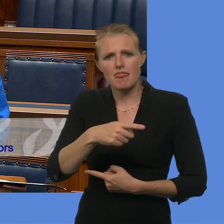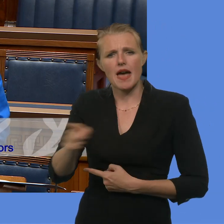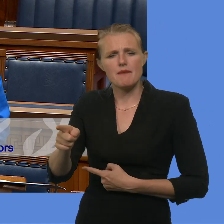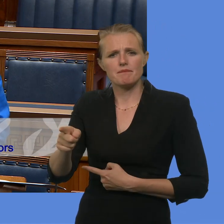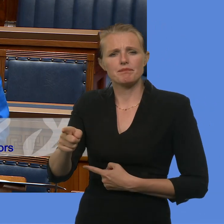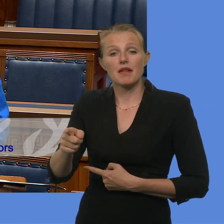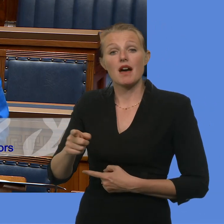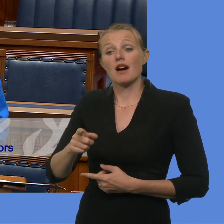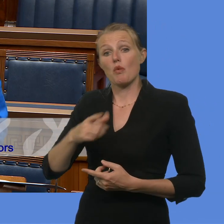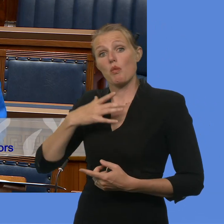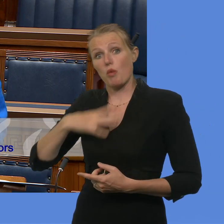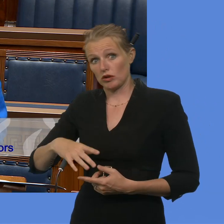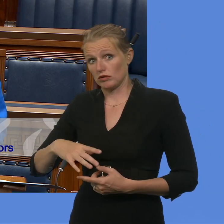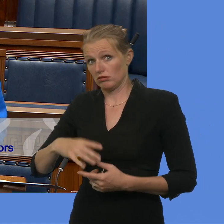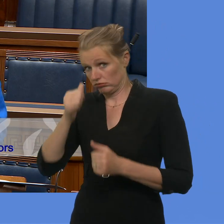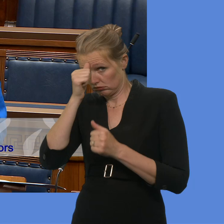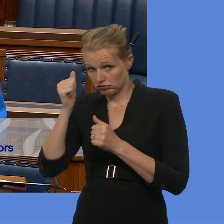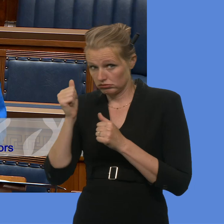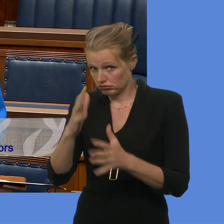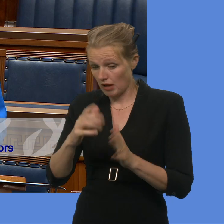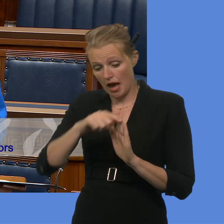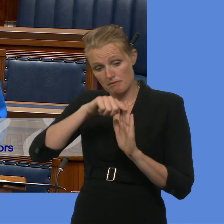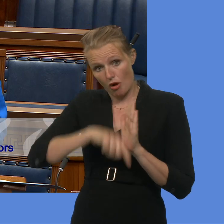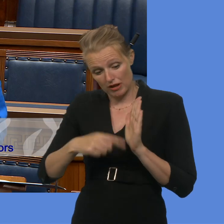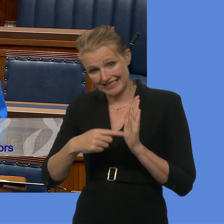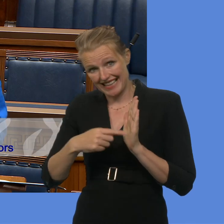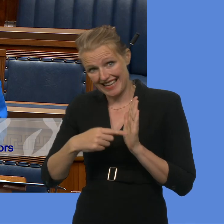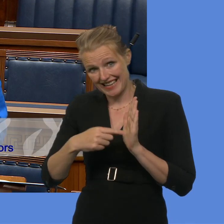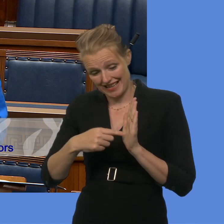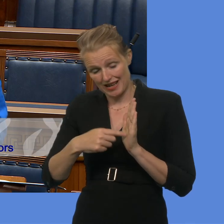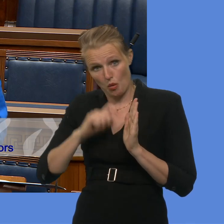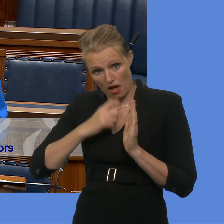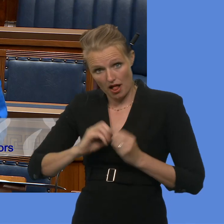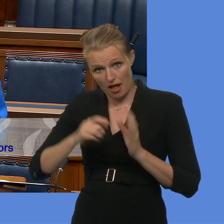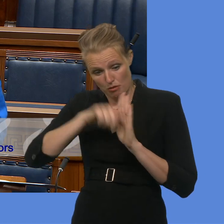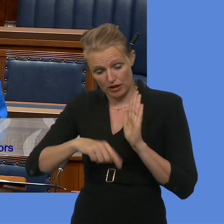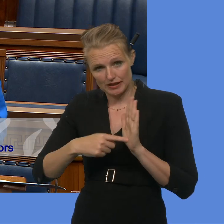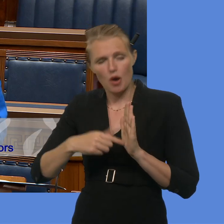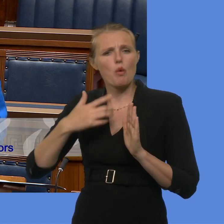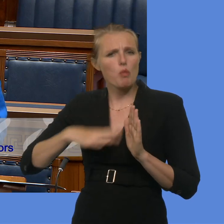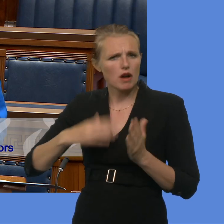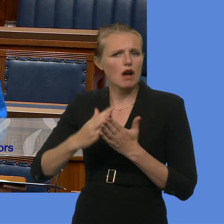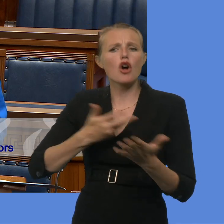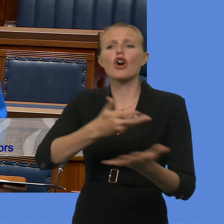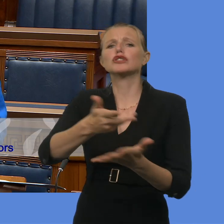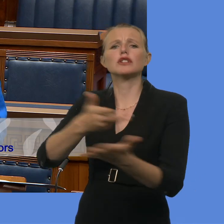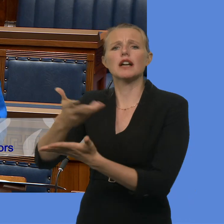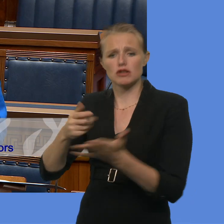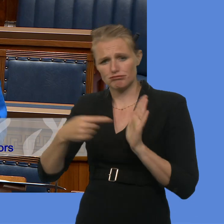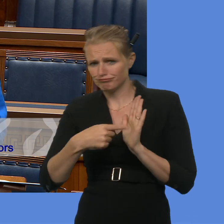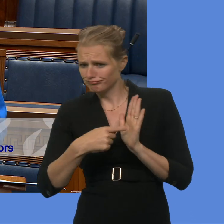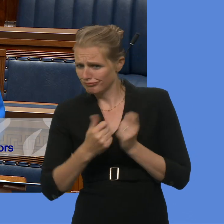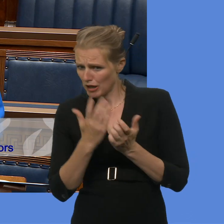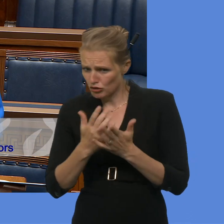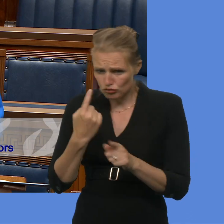a public consultation on the key policy proposals is essential. We want to meet with Victim and Survivors Consultative Consultation Forum